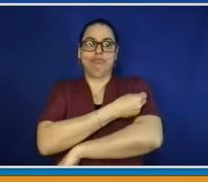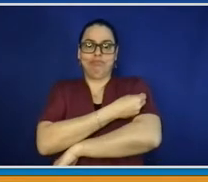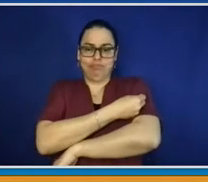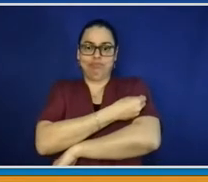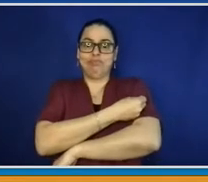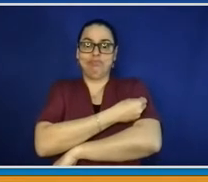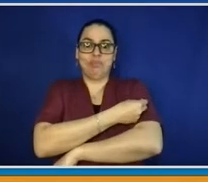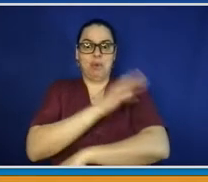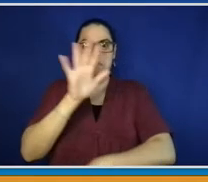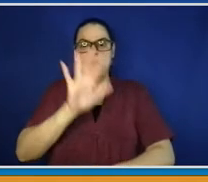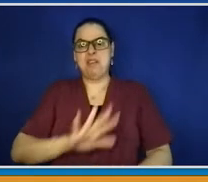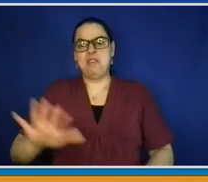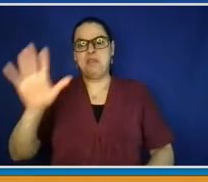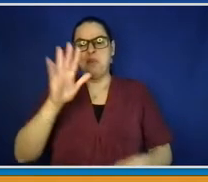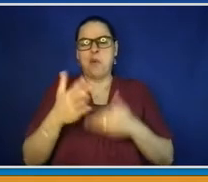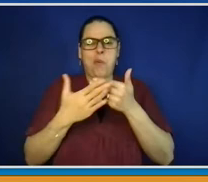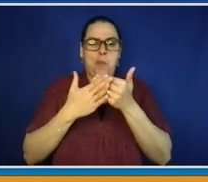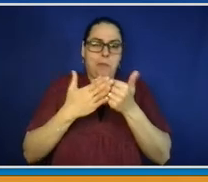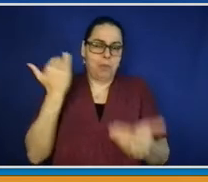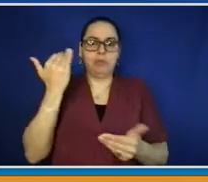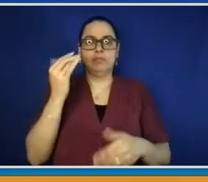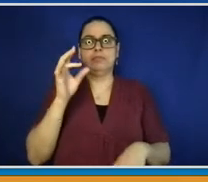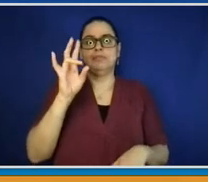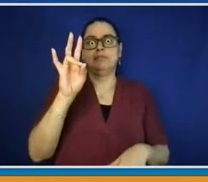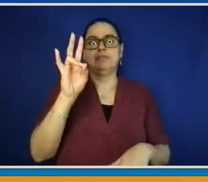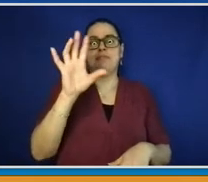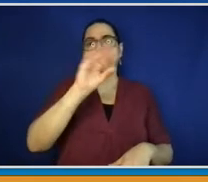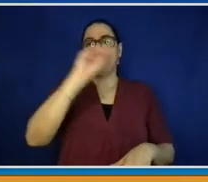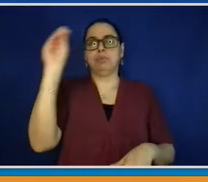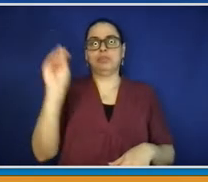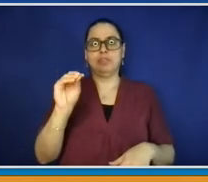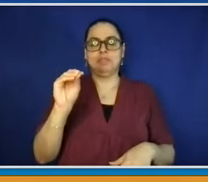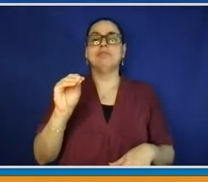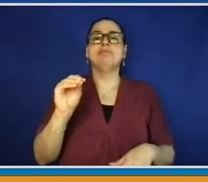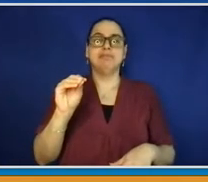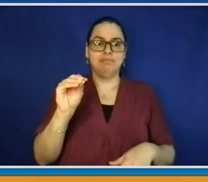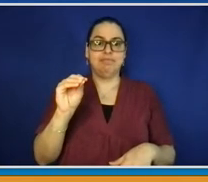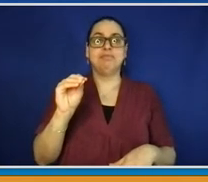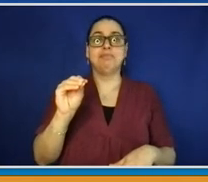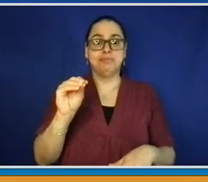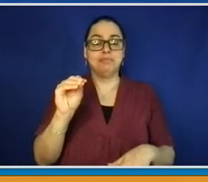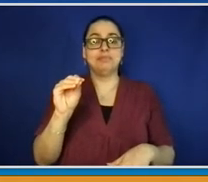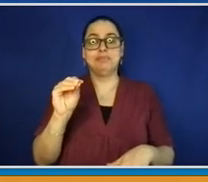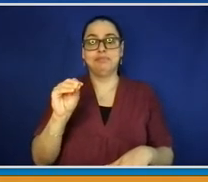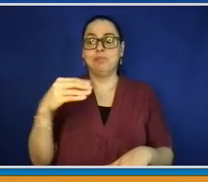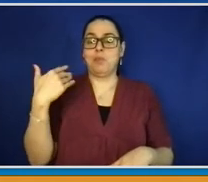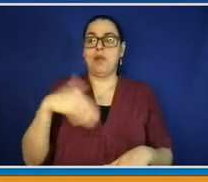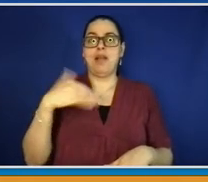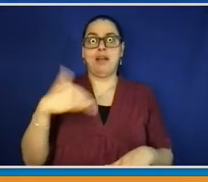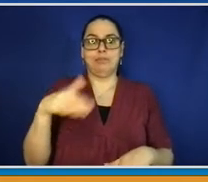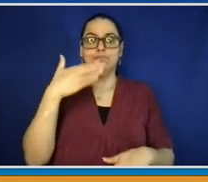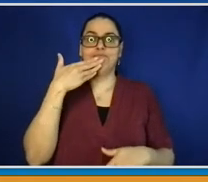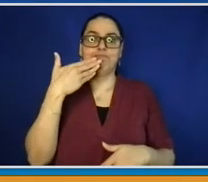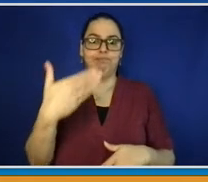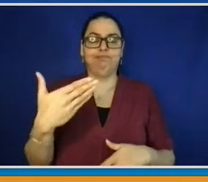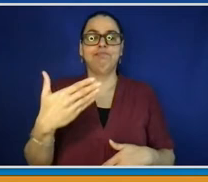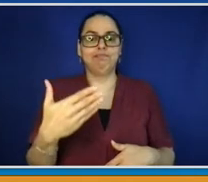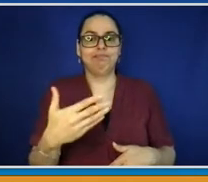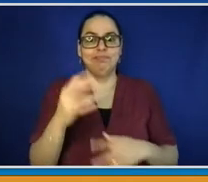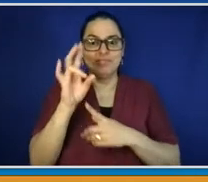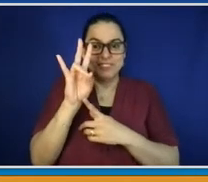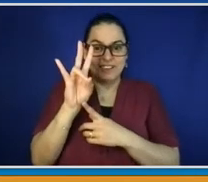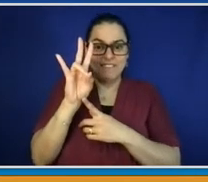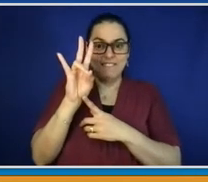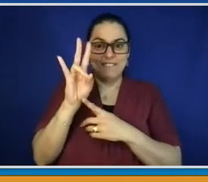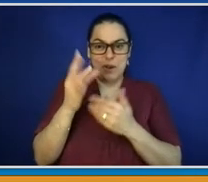least once, and quite a lot of them, well over 60% of them, have gotten the second dose. But 74.8%, what's important about that